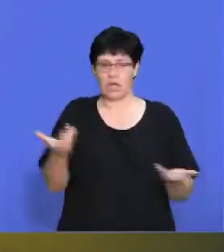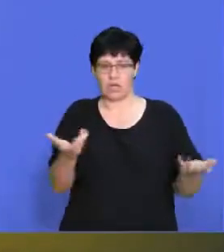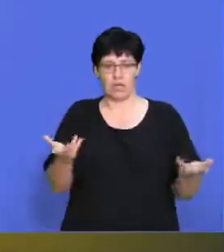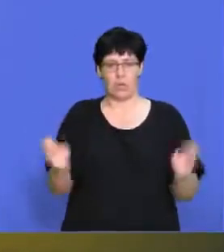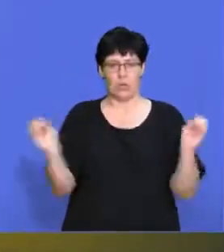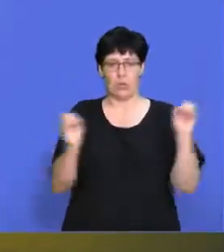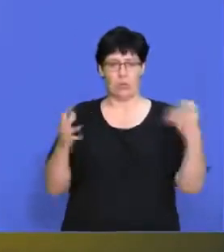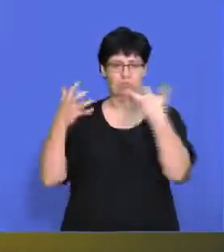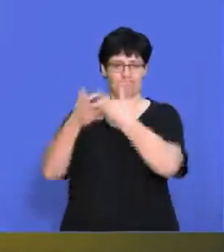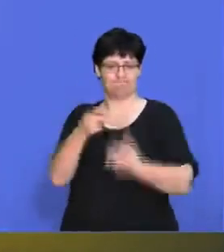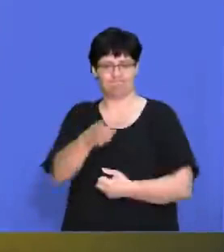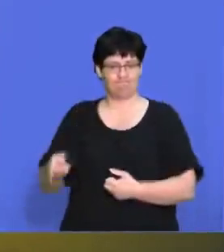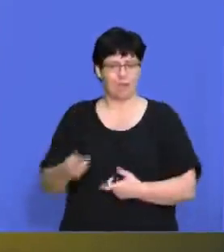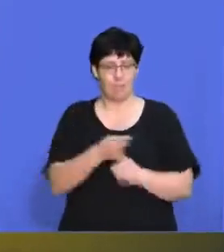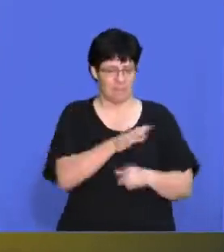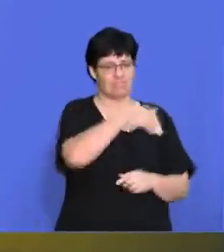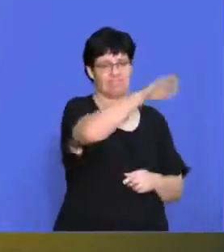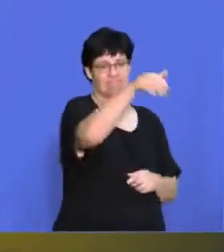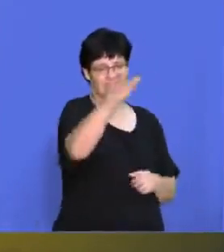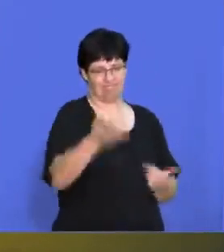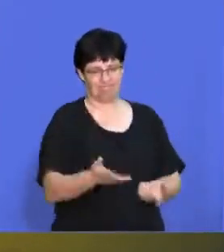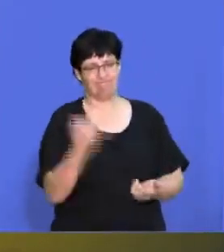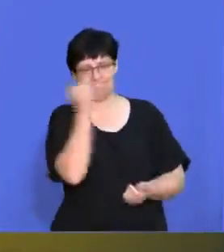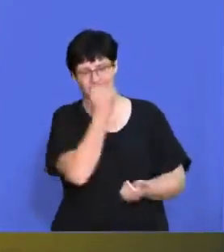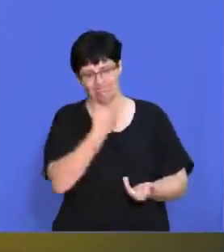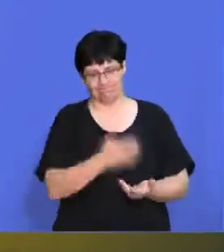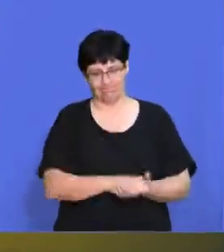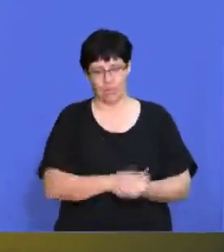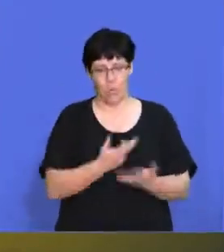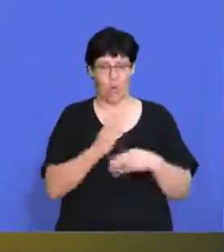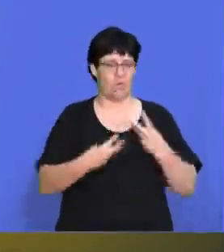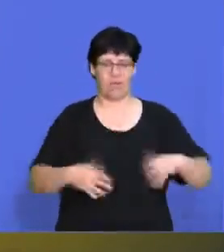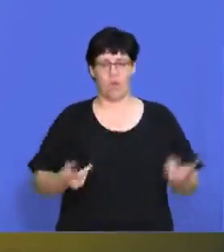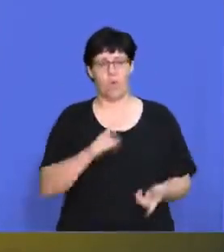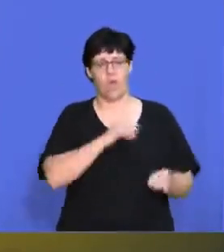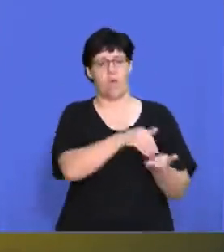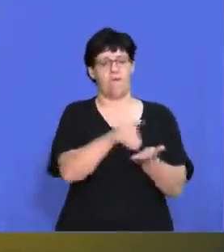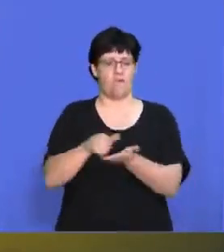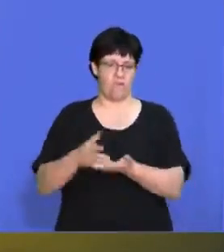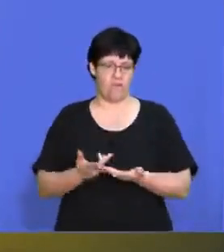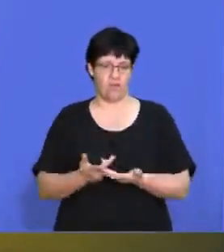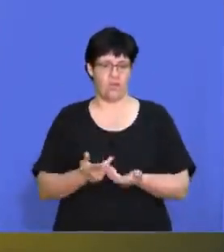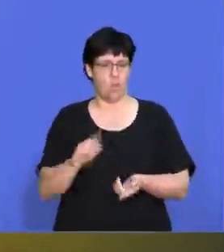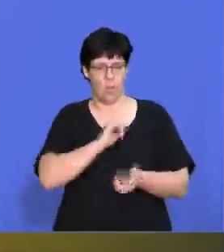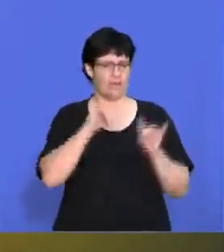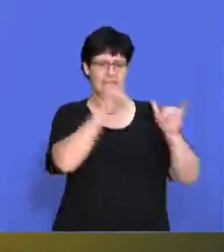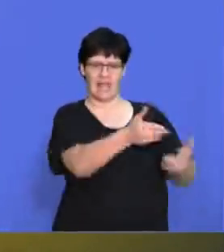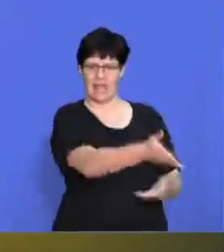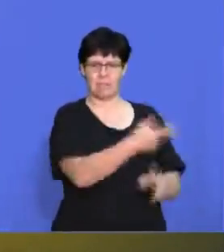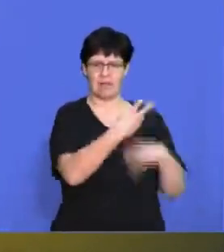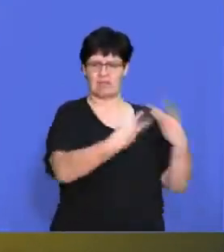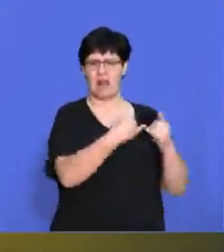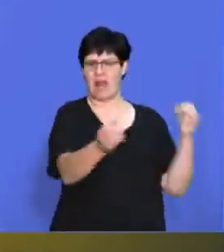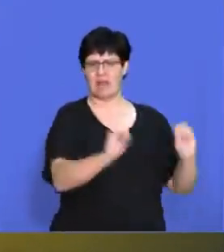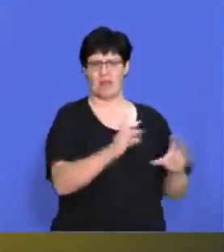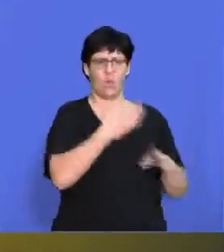work in those product lines to then become unemployed because they've been retrenched. There is no point in having